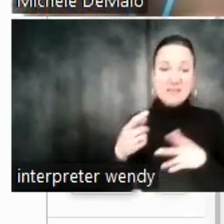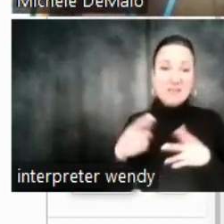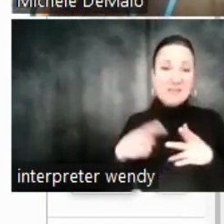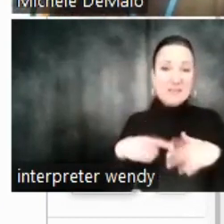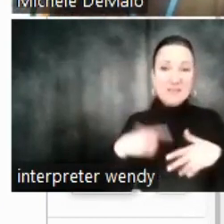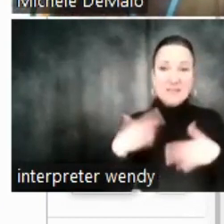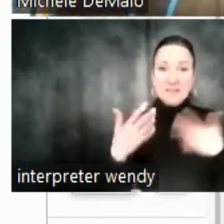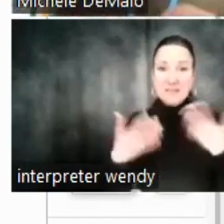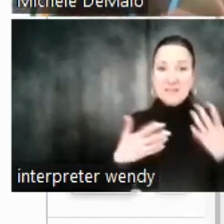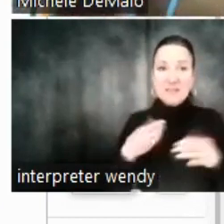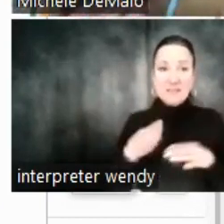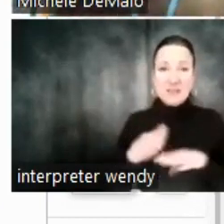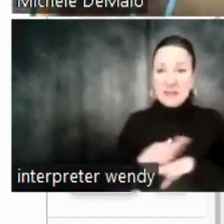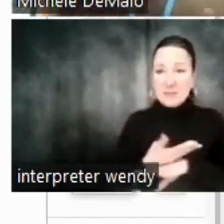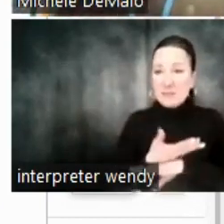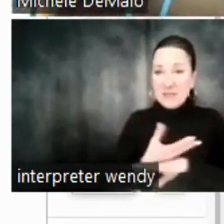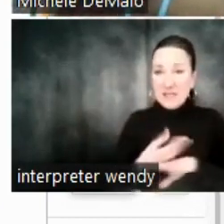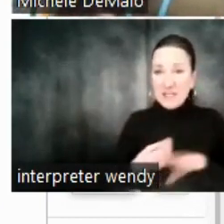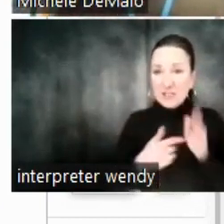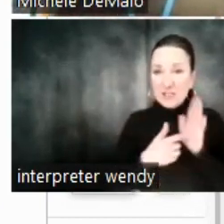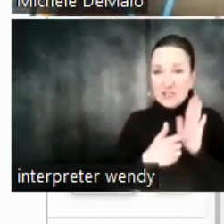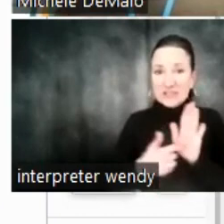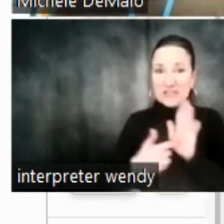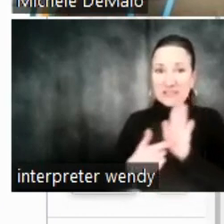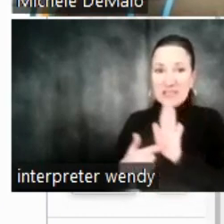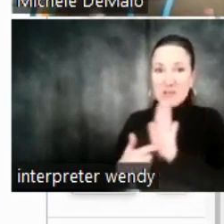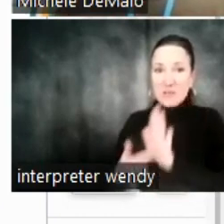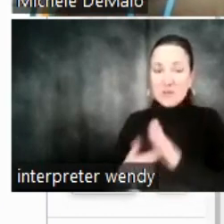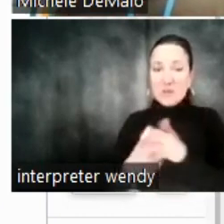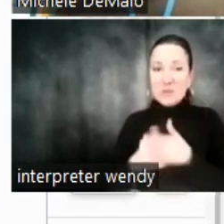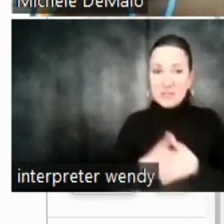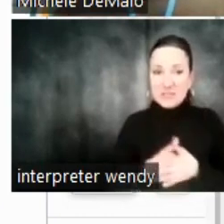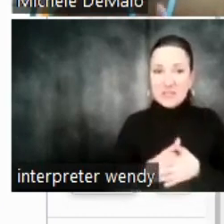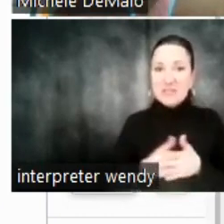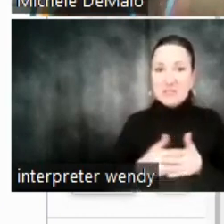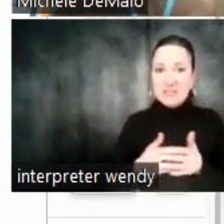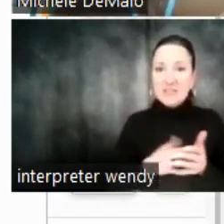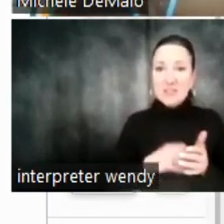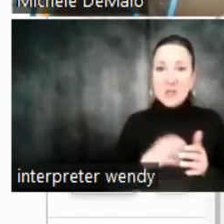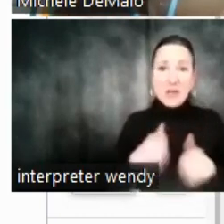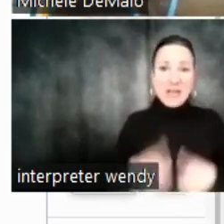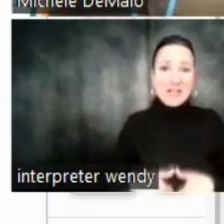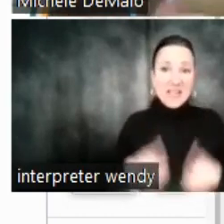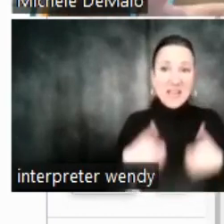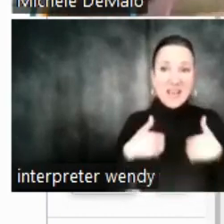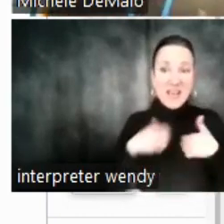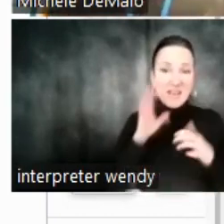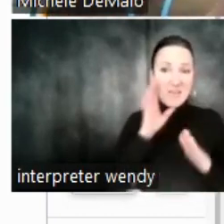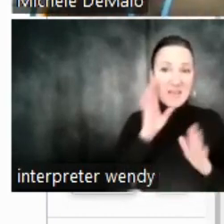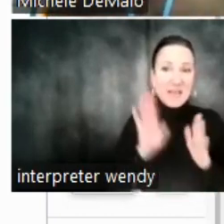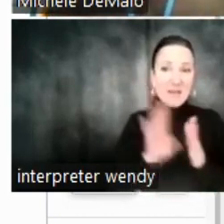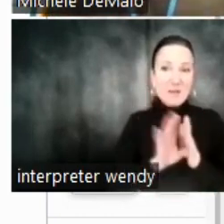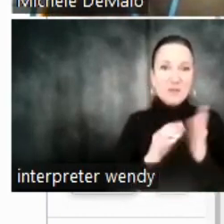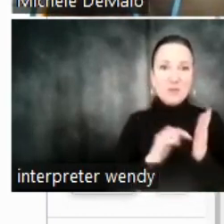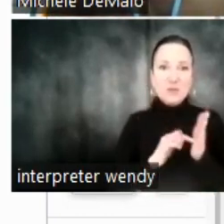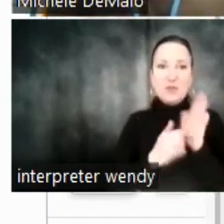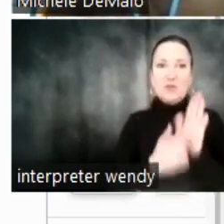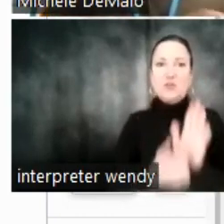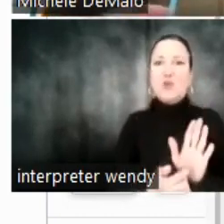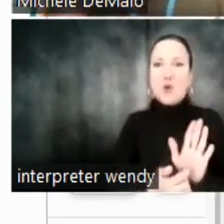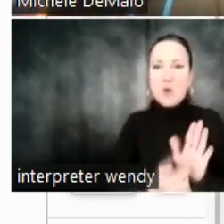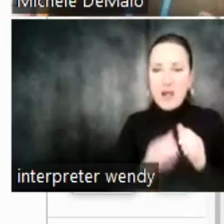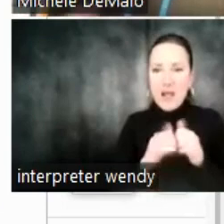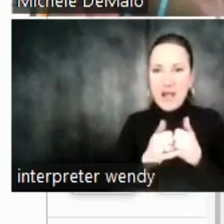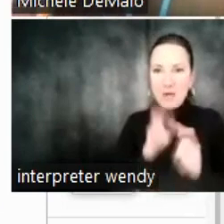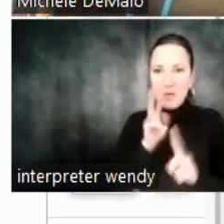in this case, they're at a beach. These are all examples of when you use this product. And so, we use a lifestyle image in order to demonstrate how you use the product in real life.